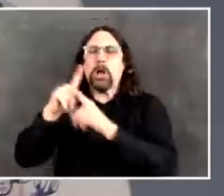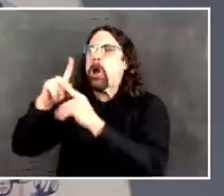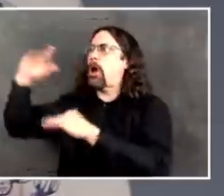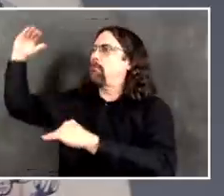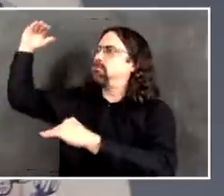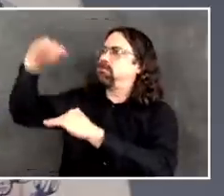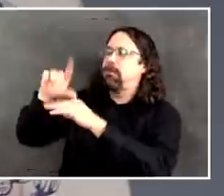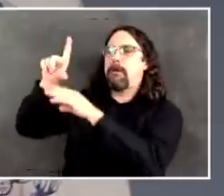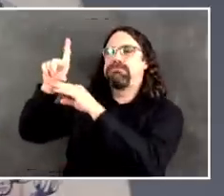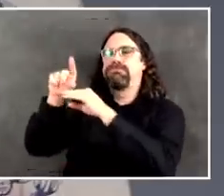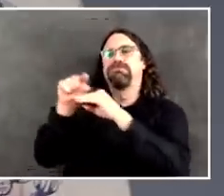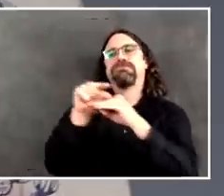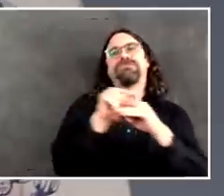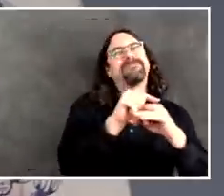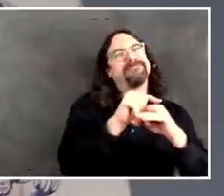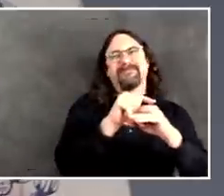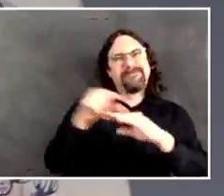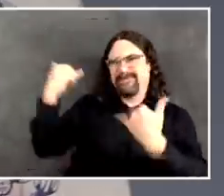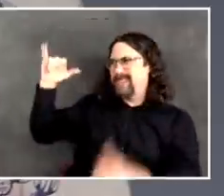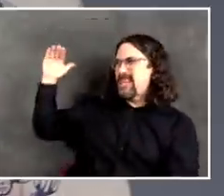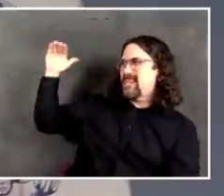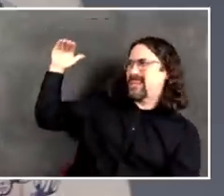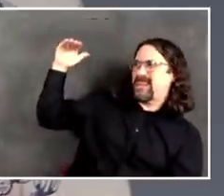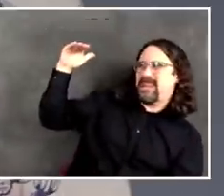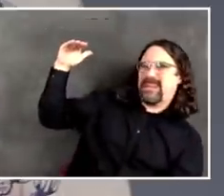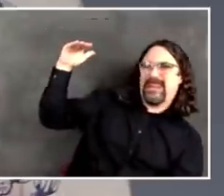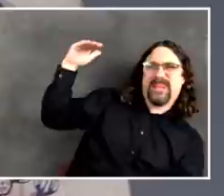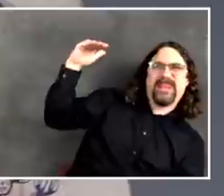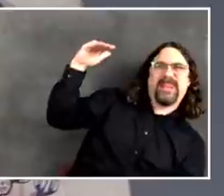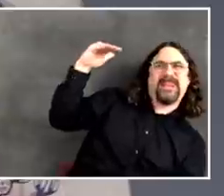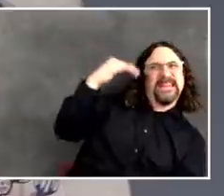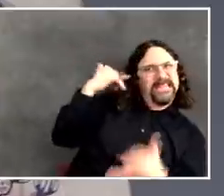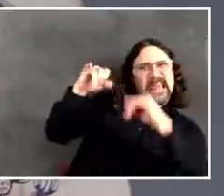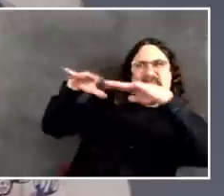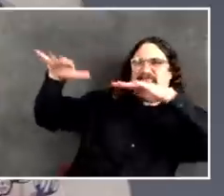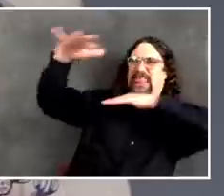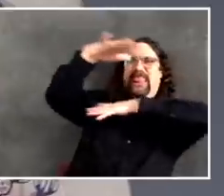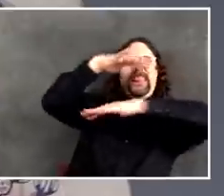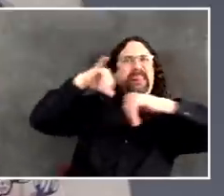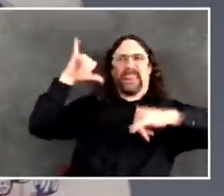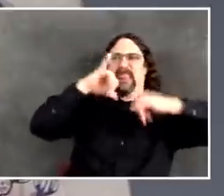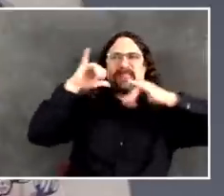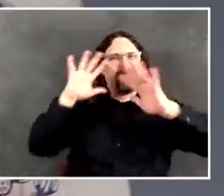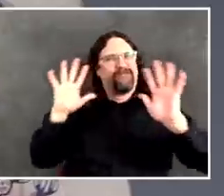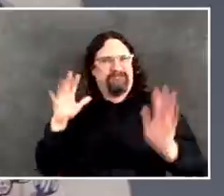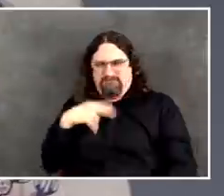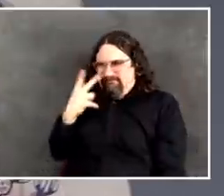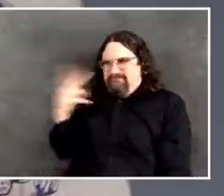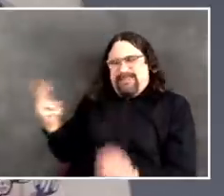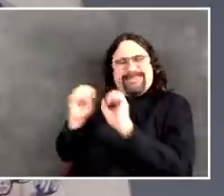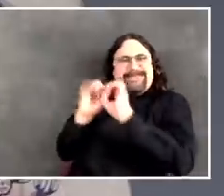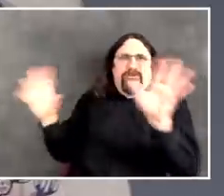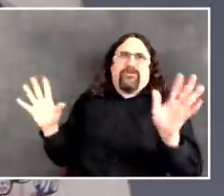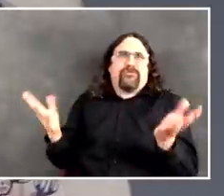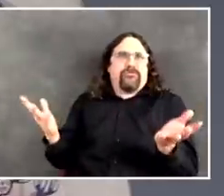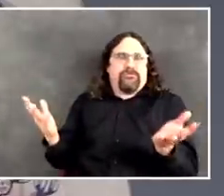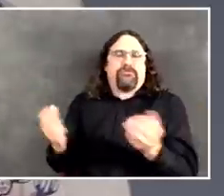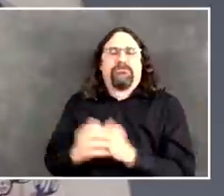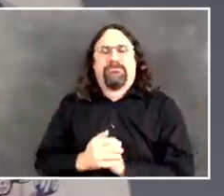Would rather get the straight story of what it's going to take rather than be given a lot of platitudes and then find out they're false.